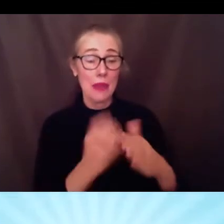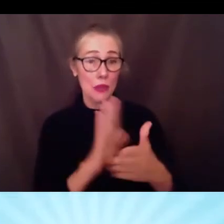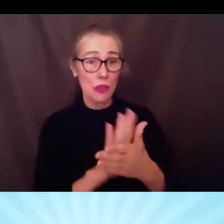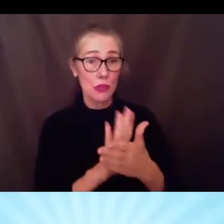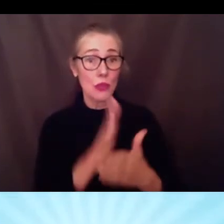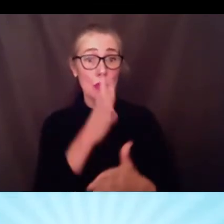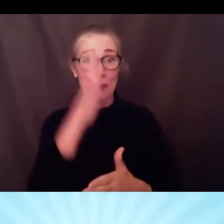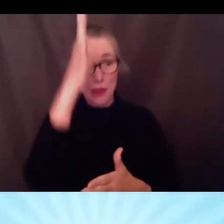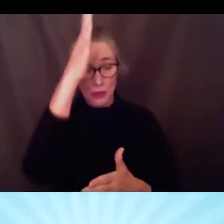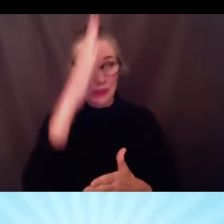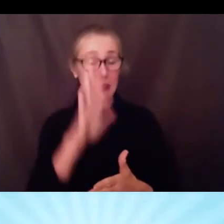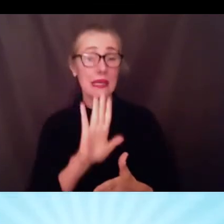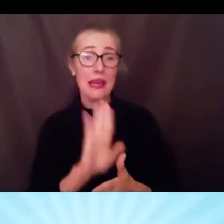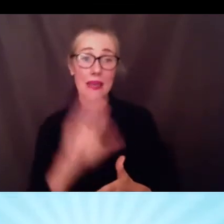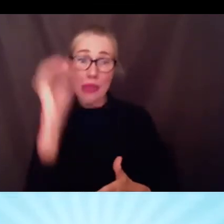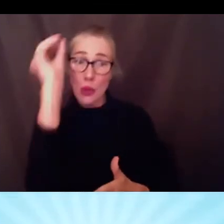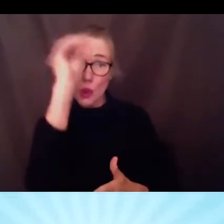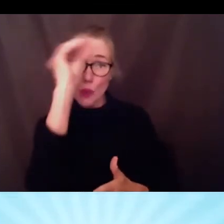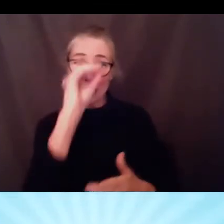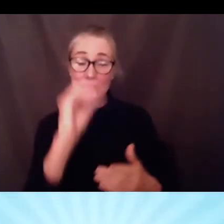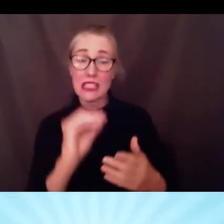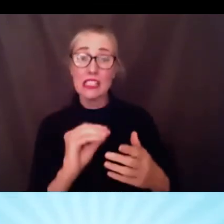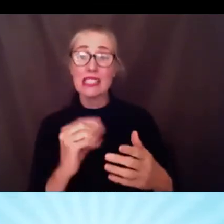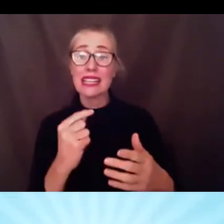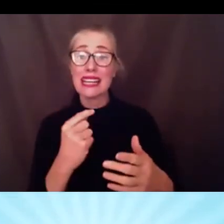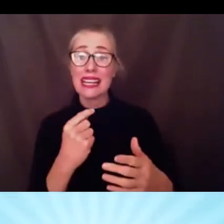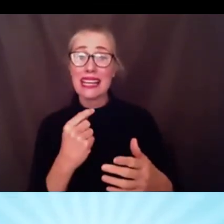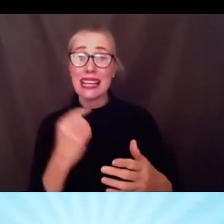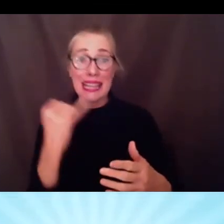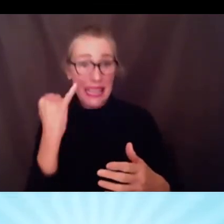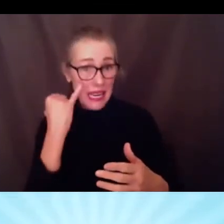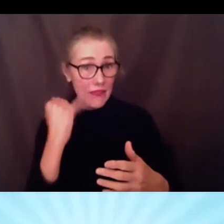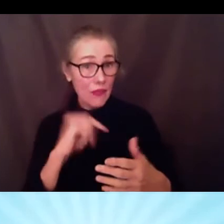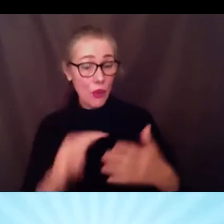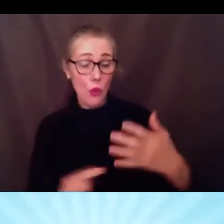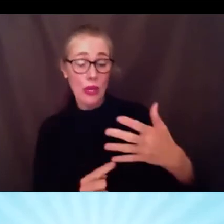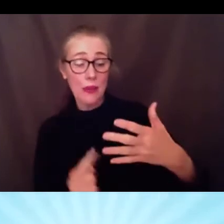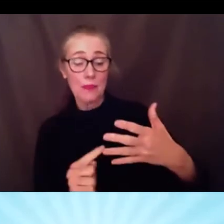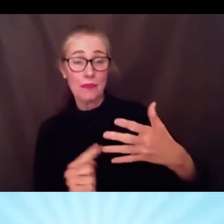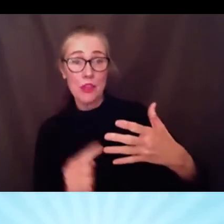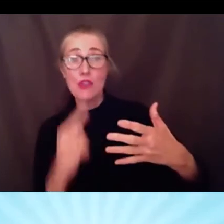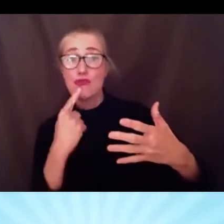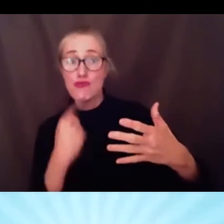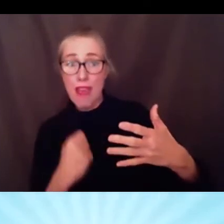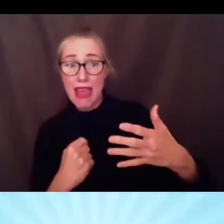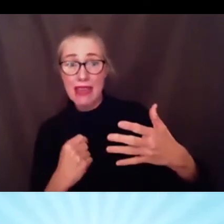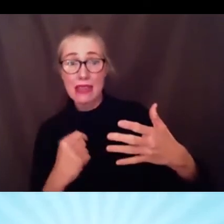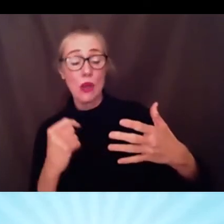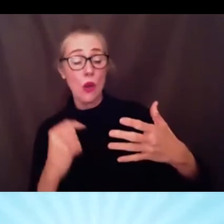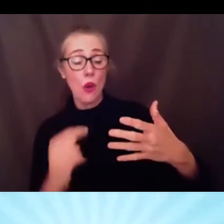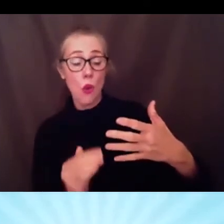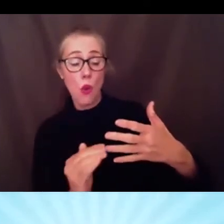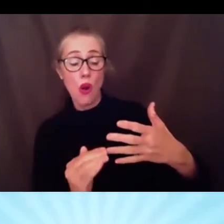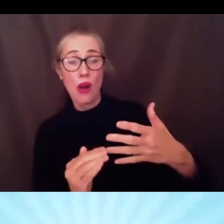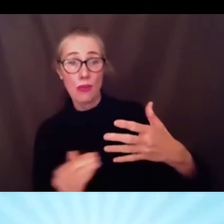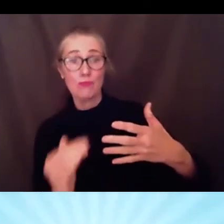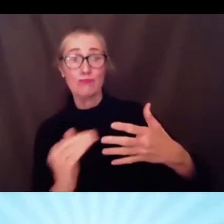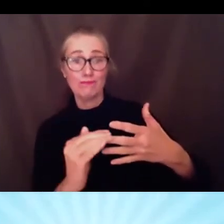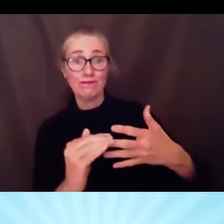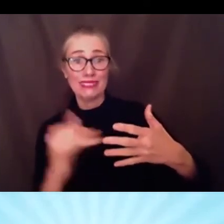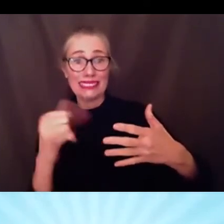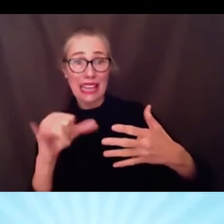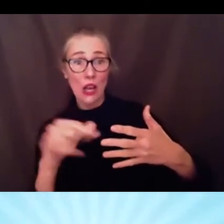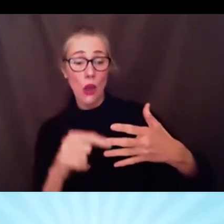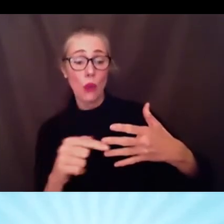for their children in the red or better whether it was hybrid or distance learning so i think um